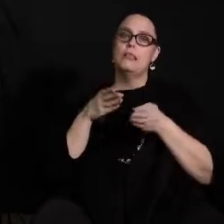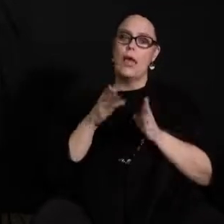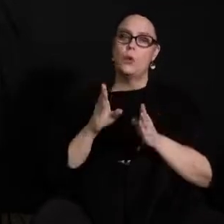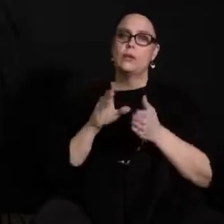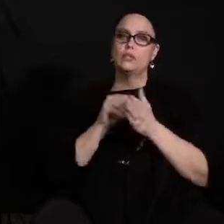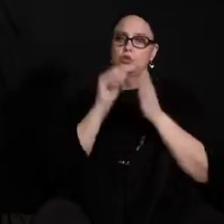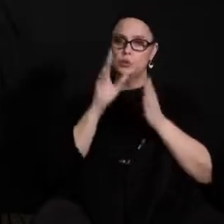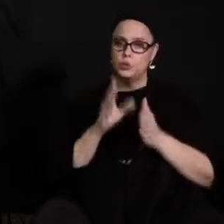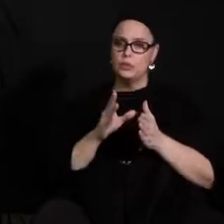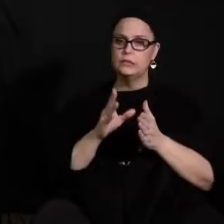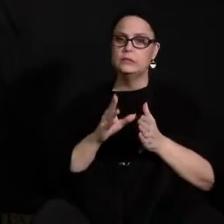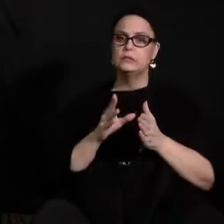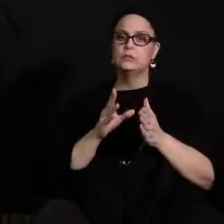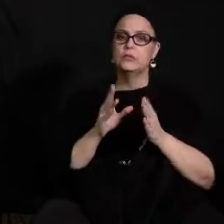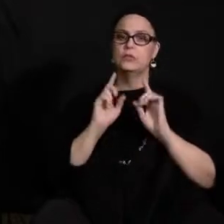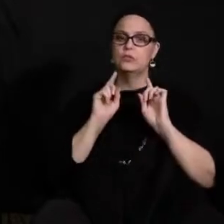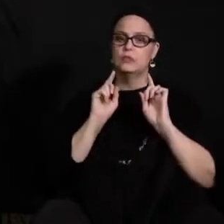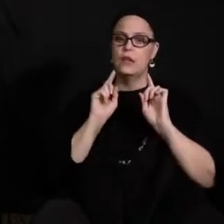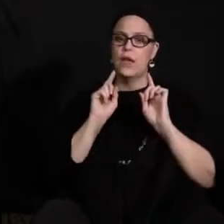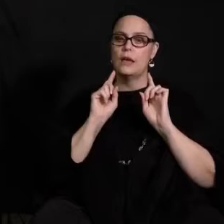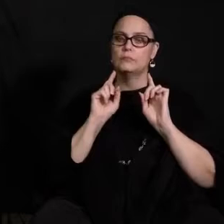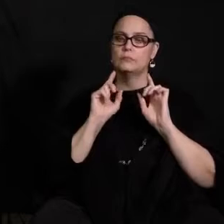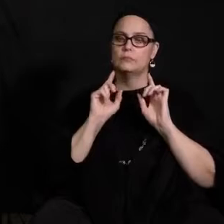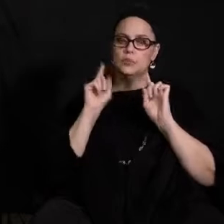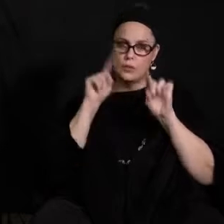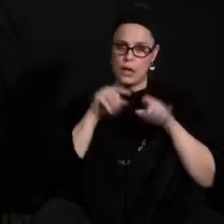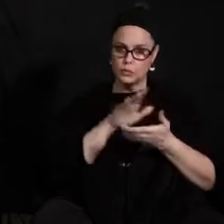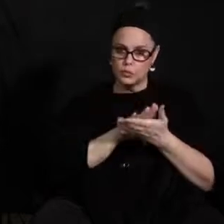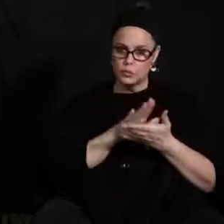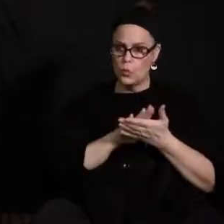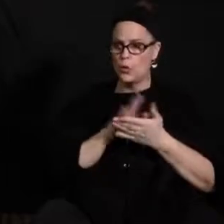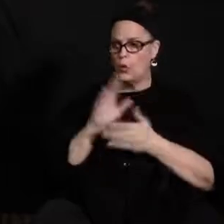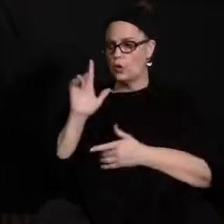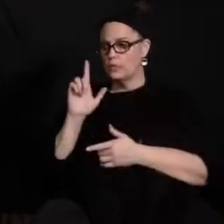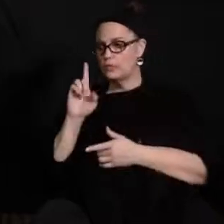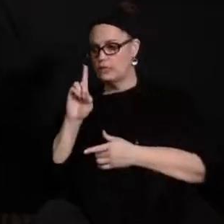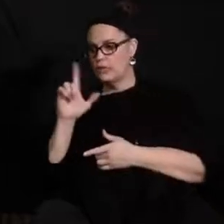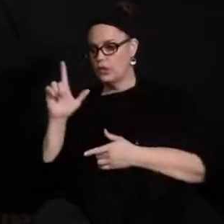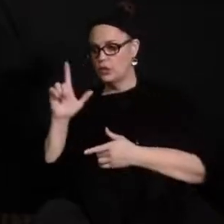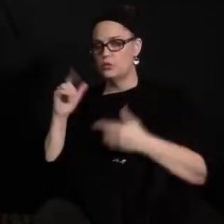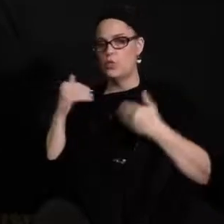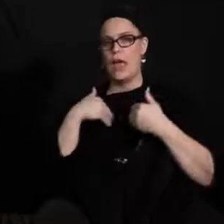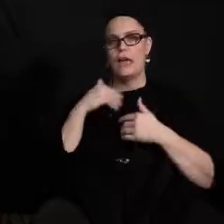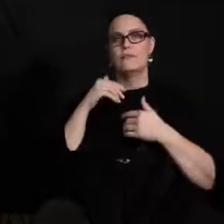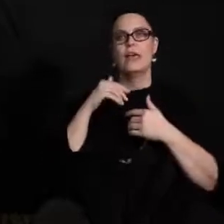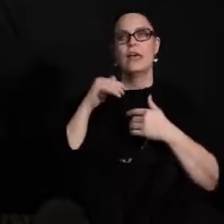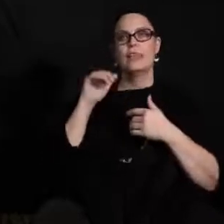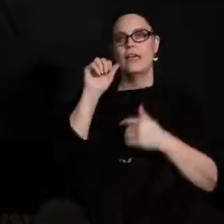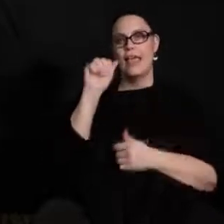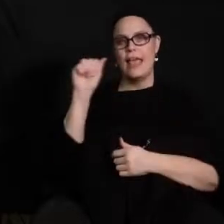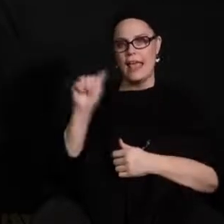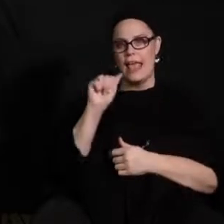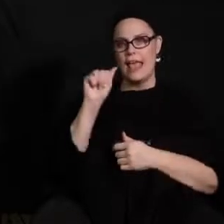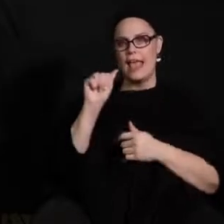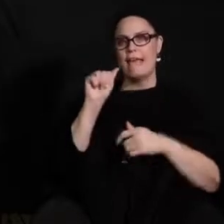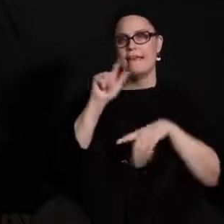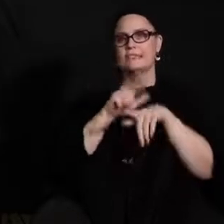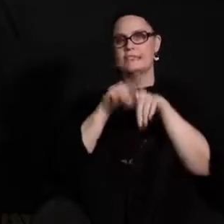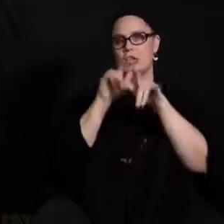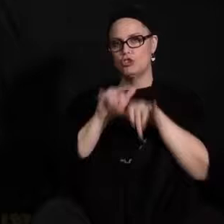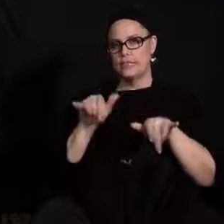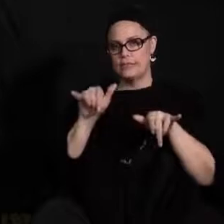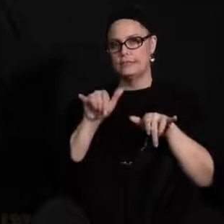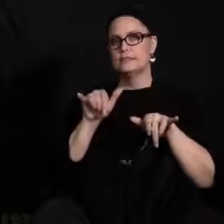school via distance learning has required us to have an asynchronous primarily um asynchronous